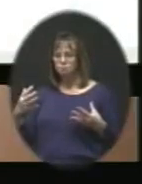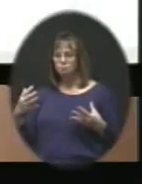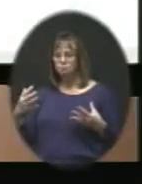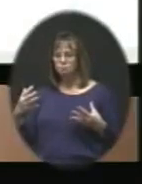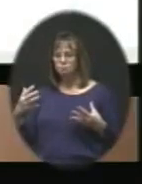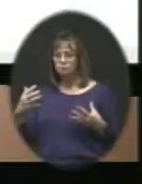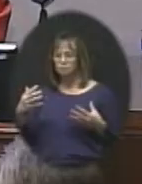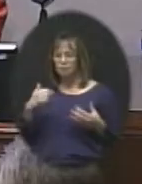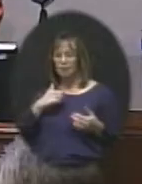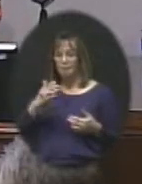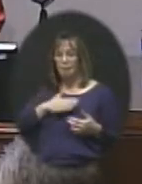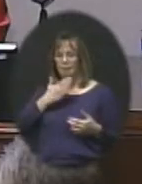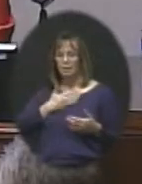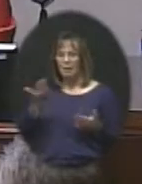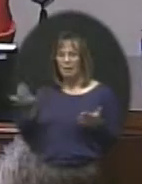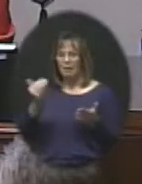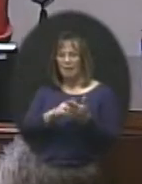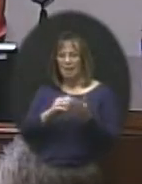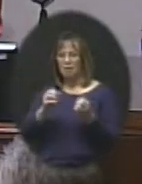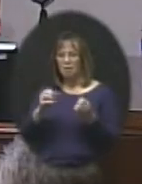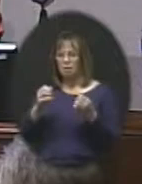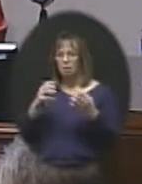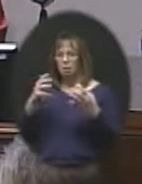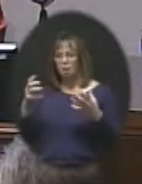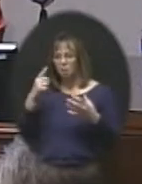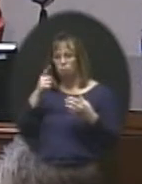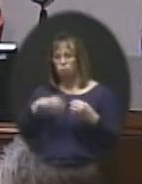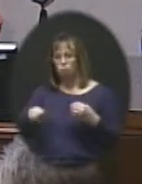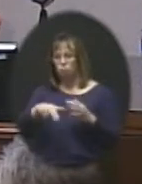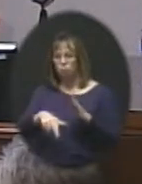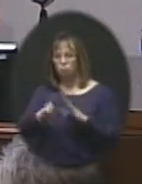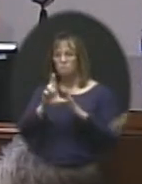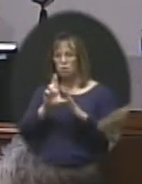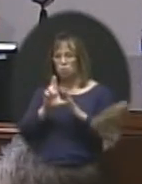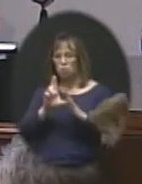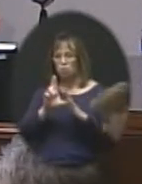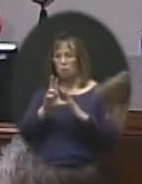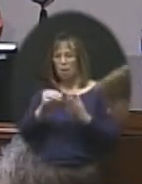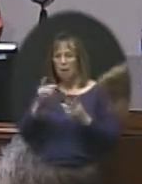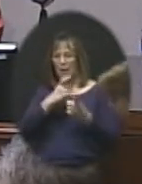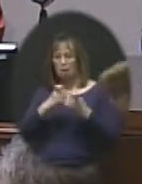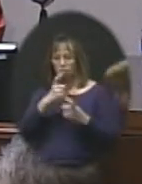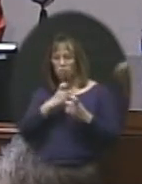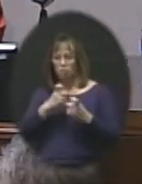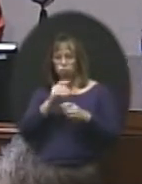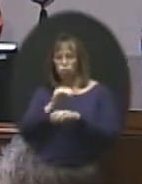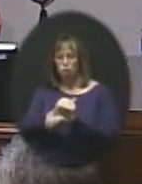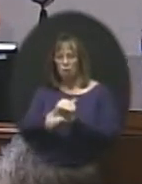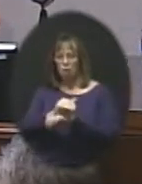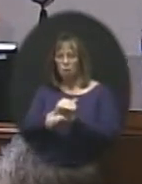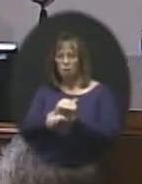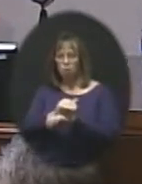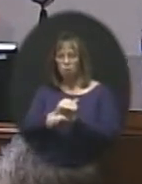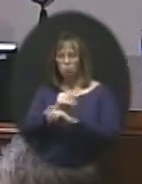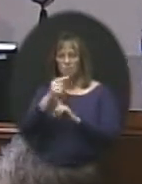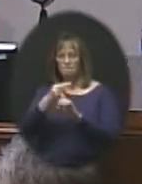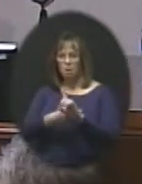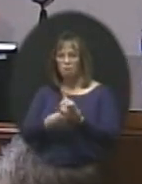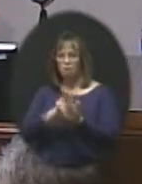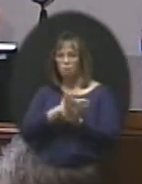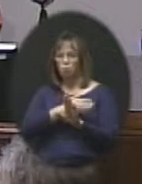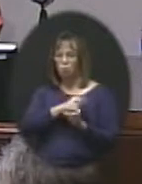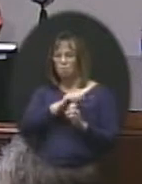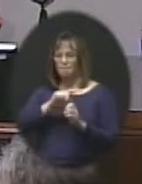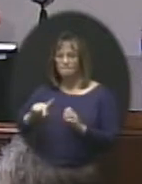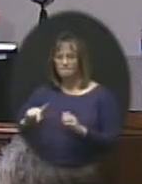And I am happy, again, lots for you to review and ask questions tonight or over the month before we come